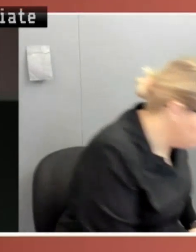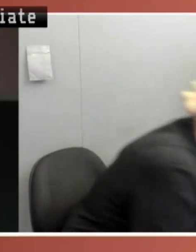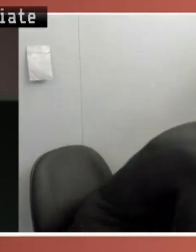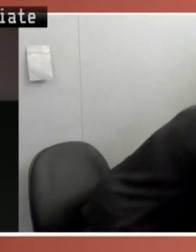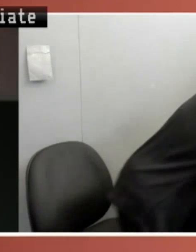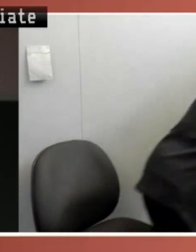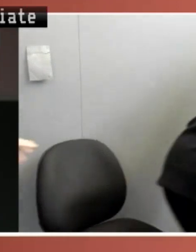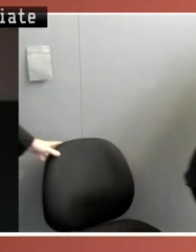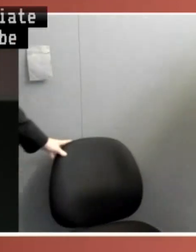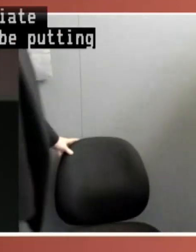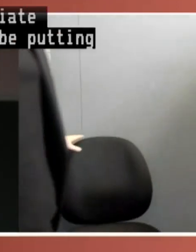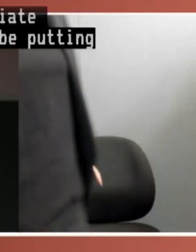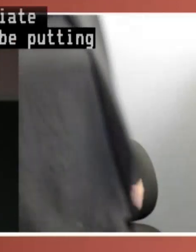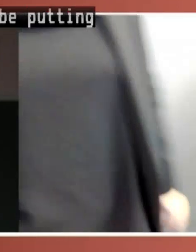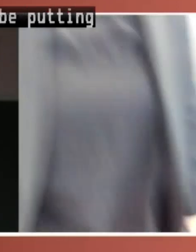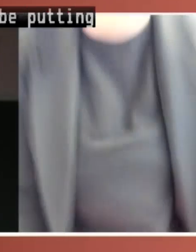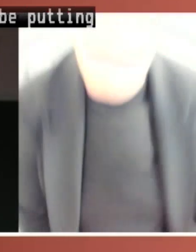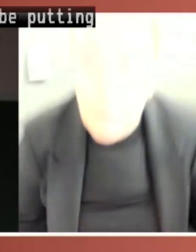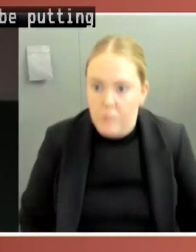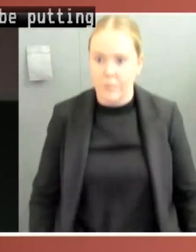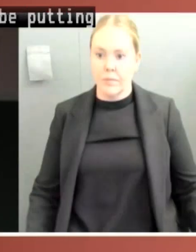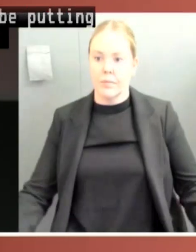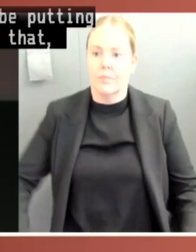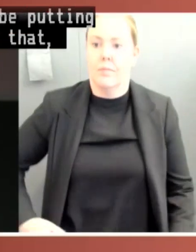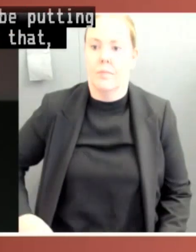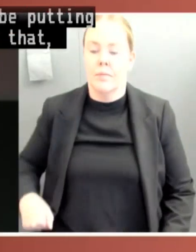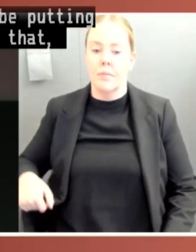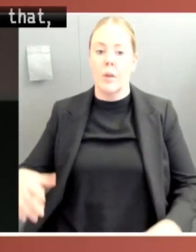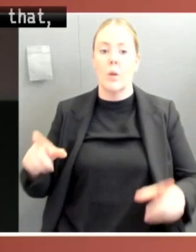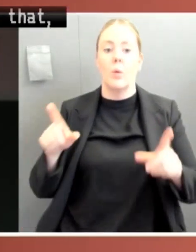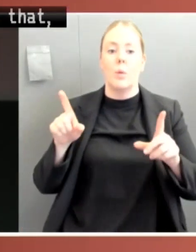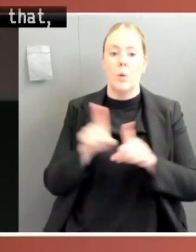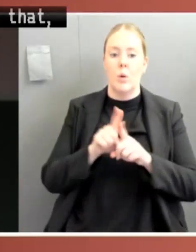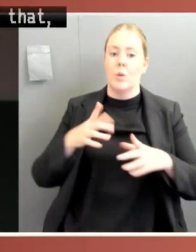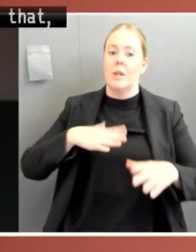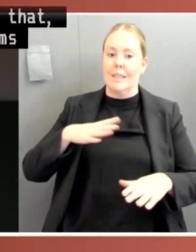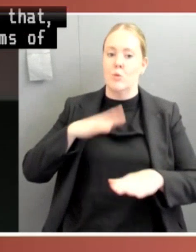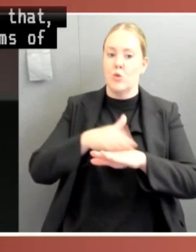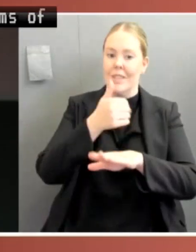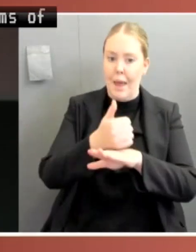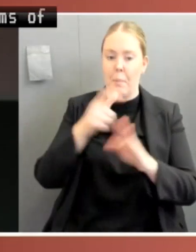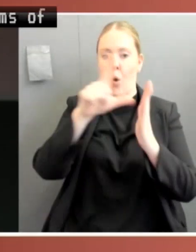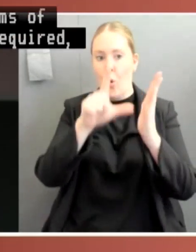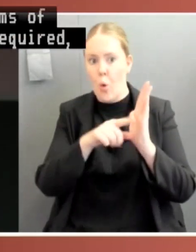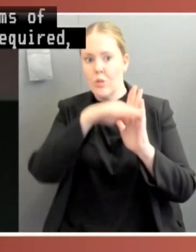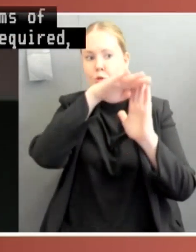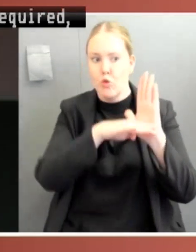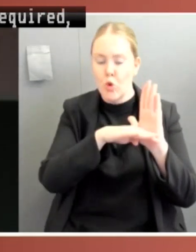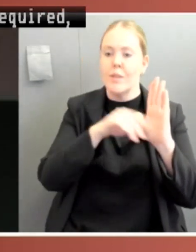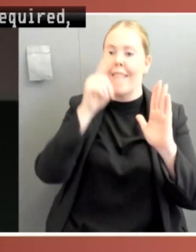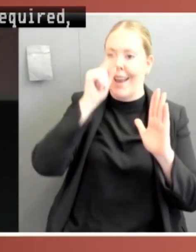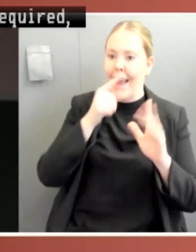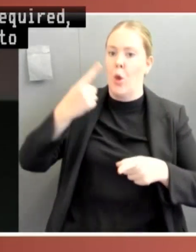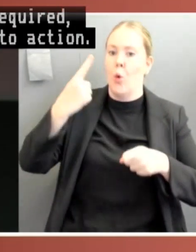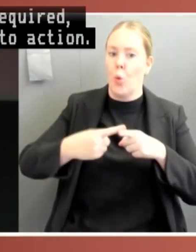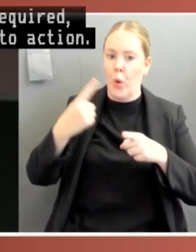mean that should video and other forms of parliamentary meeting being required, they can be quickly put into action. They're ready to go as opposed